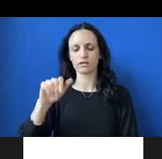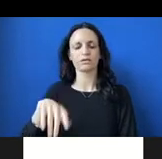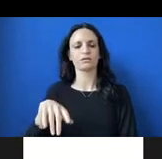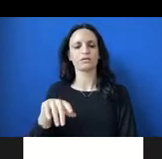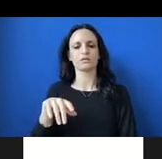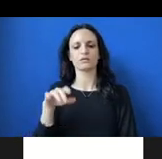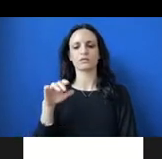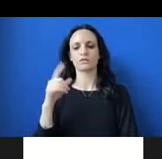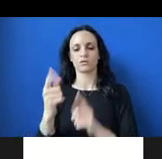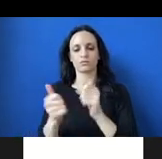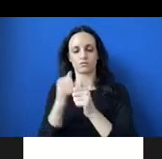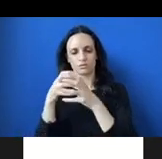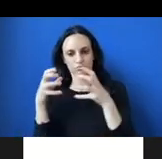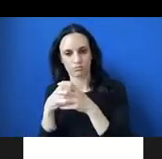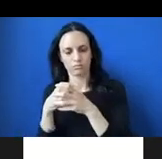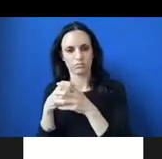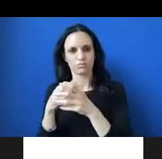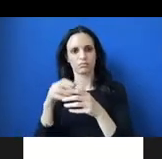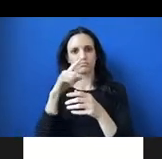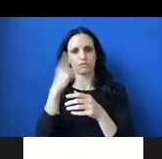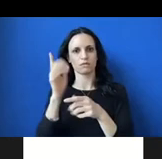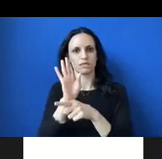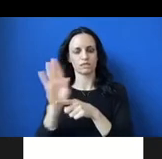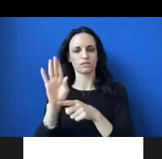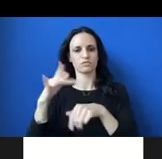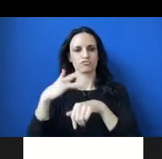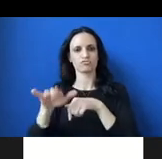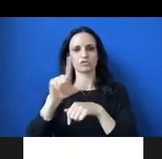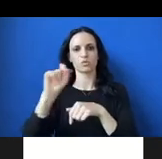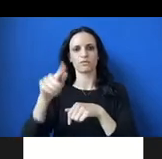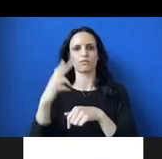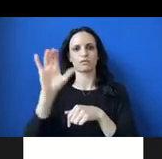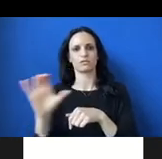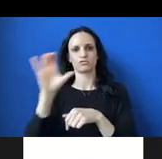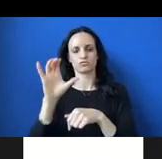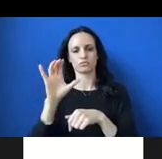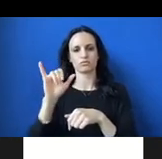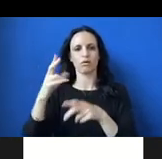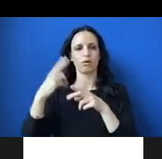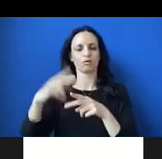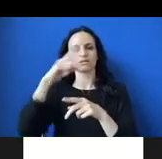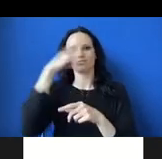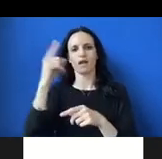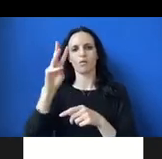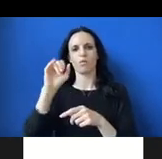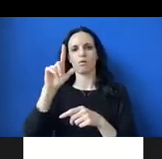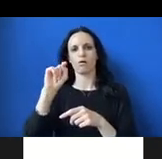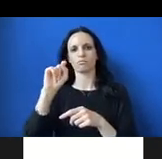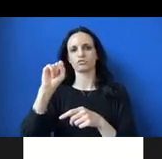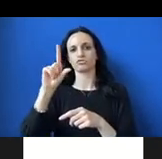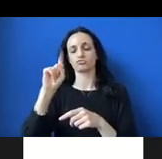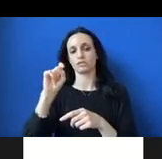in the United States in the early 20th century. This area was known as the Black Wall Street and many historians point to the